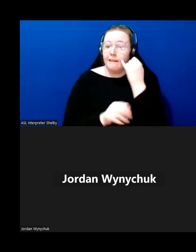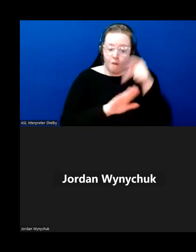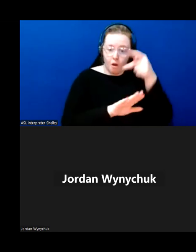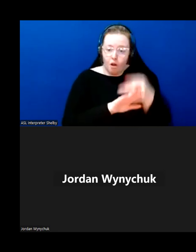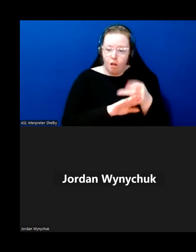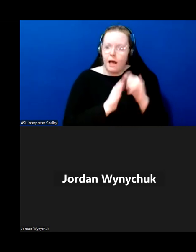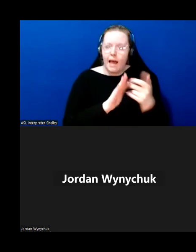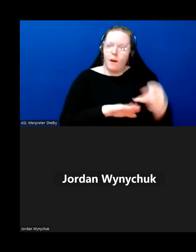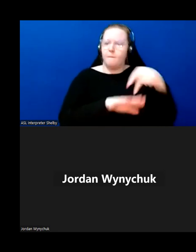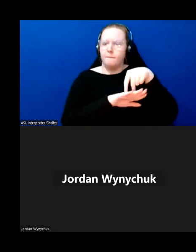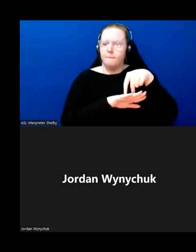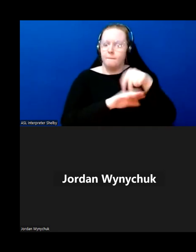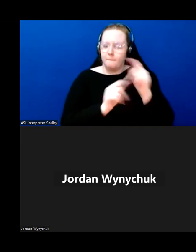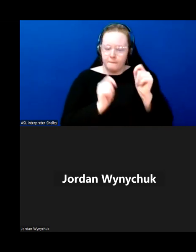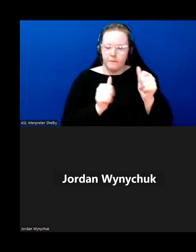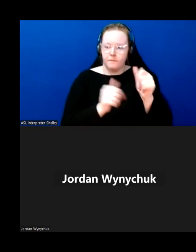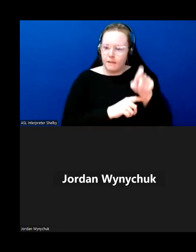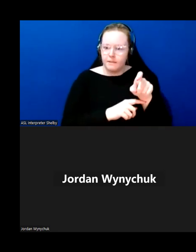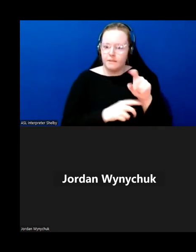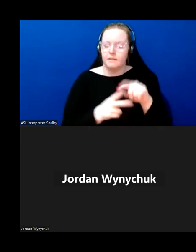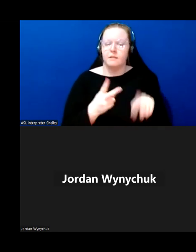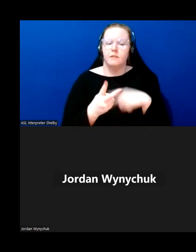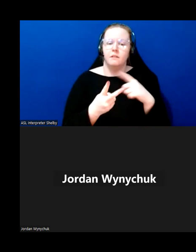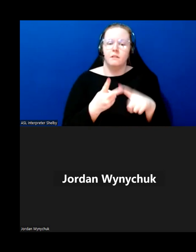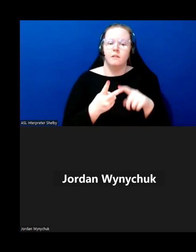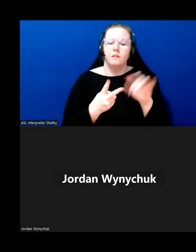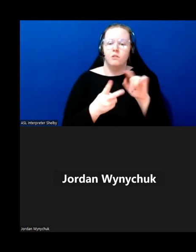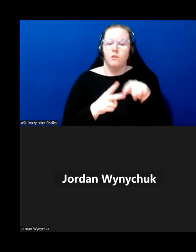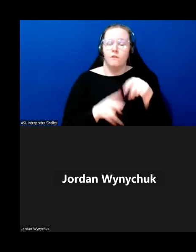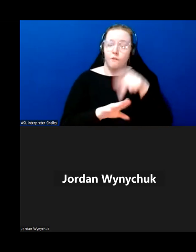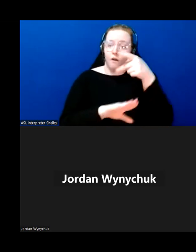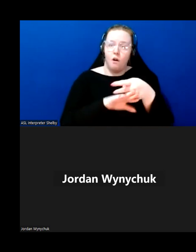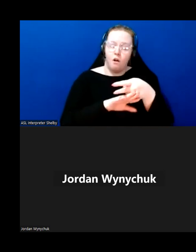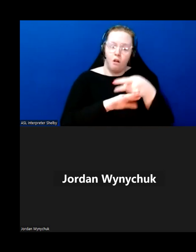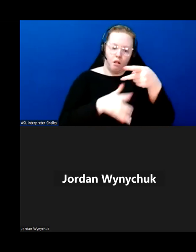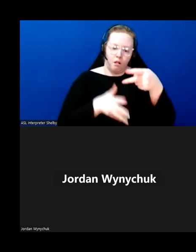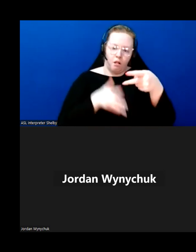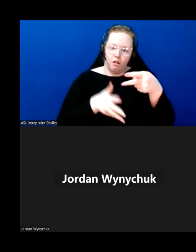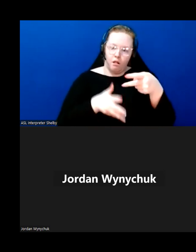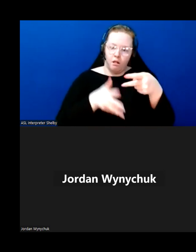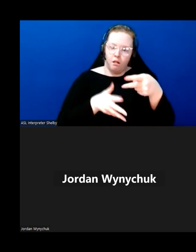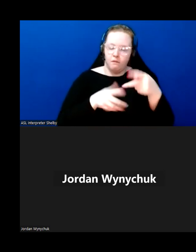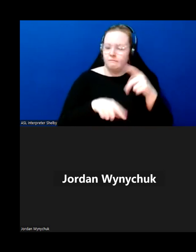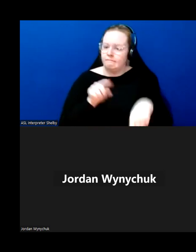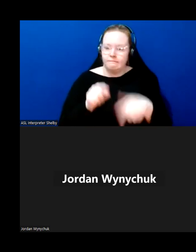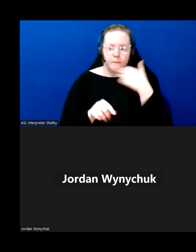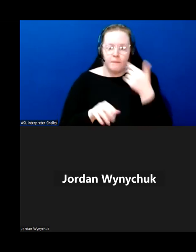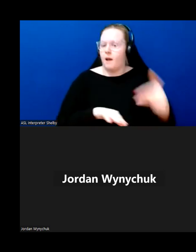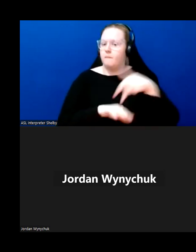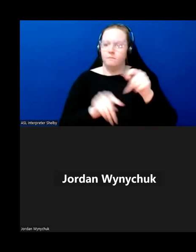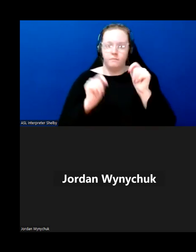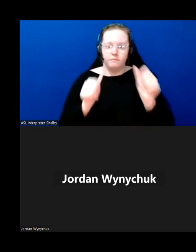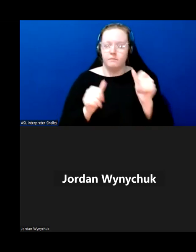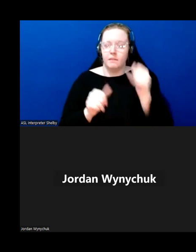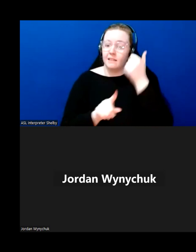um you have to reduce your your your long life we call them long lie times the amount of time you're on the floor because the the the